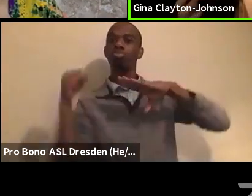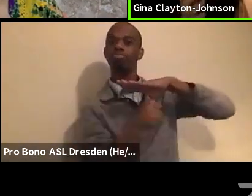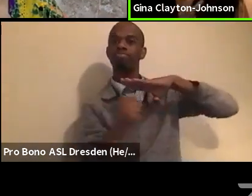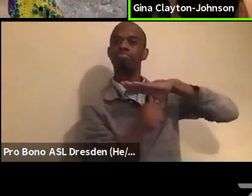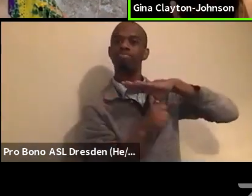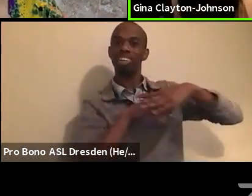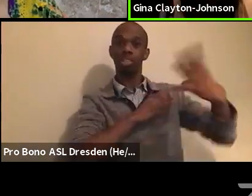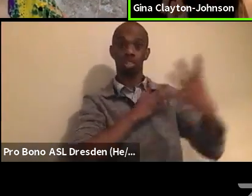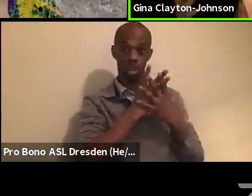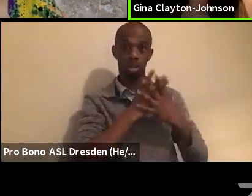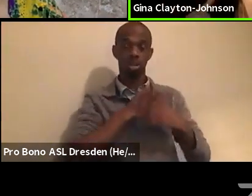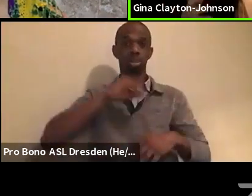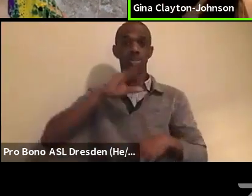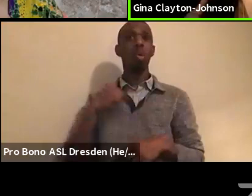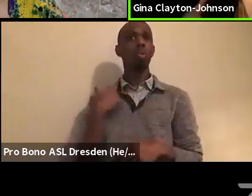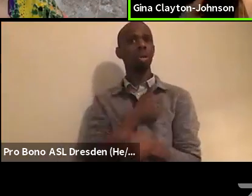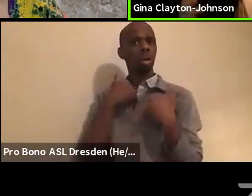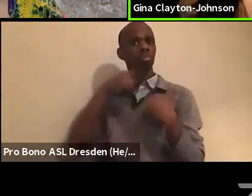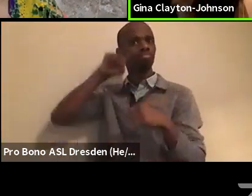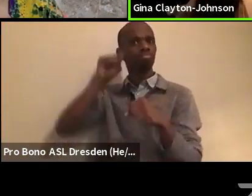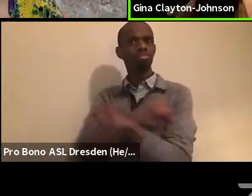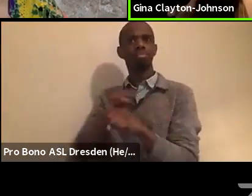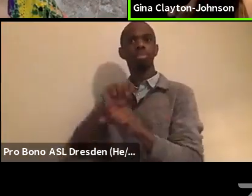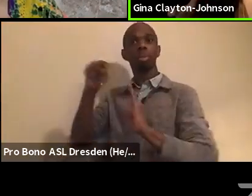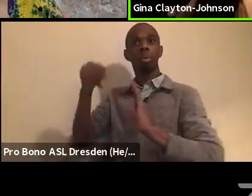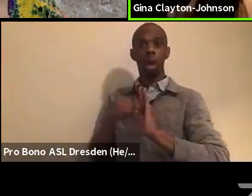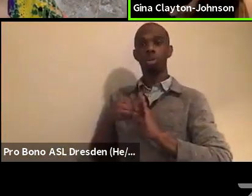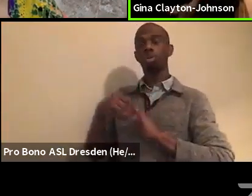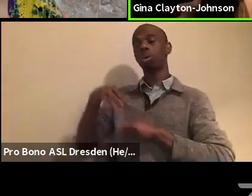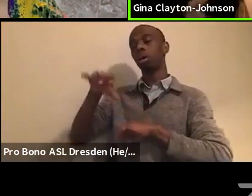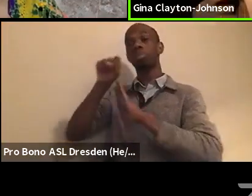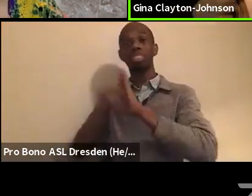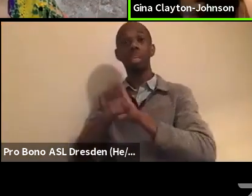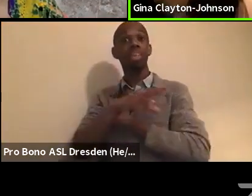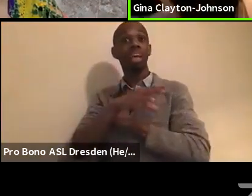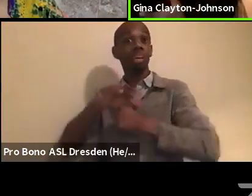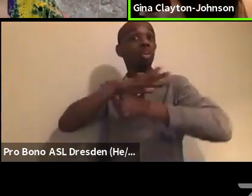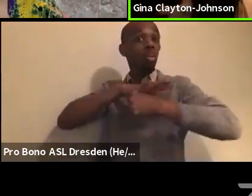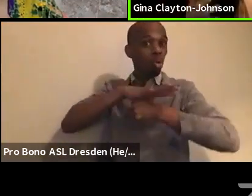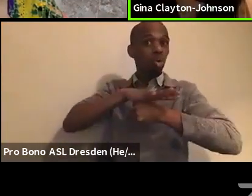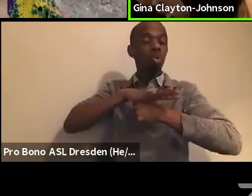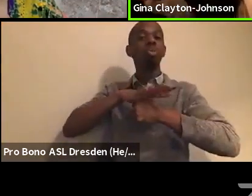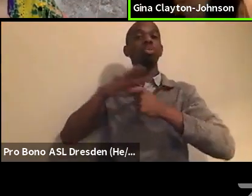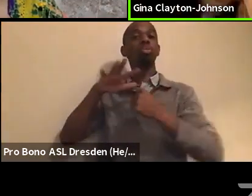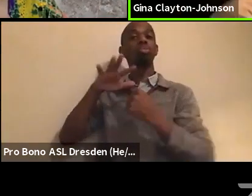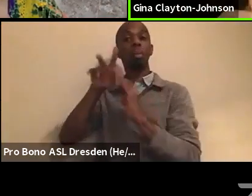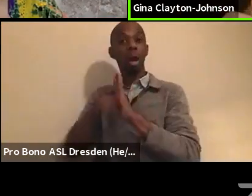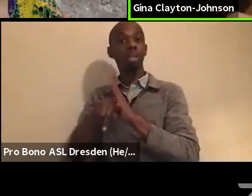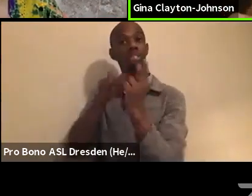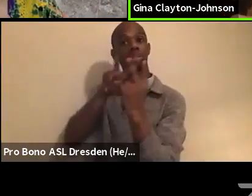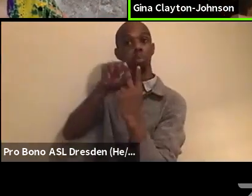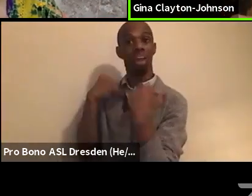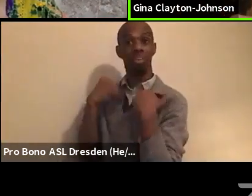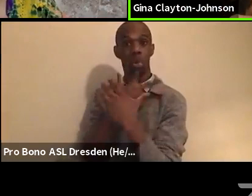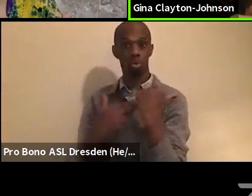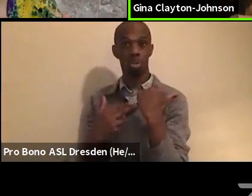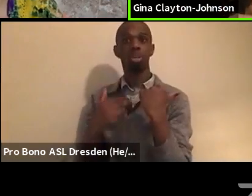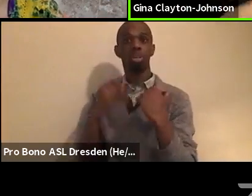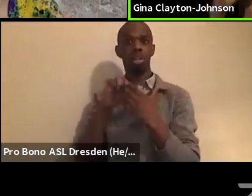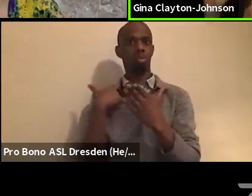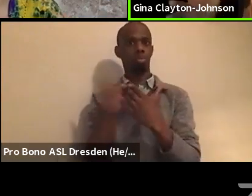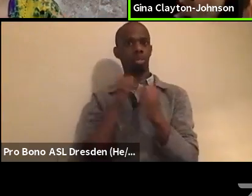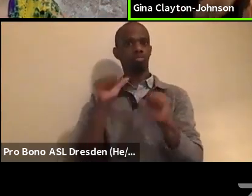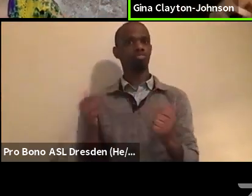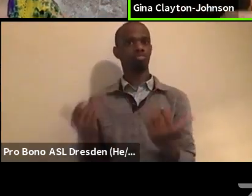have model state and local policy, um, um, that we can share and that I think is available on our website and